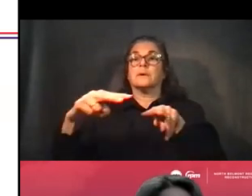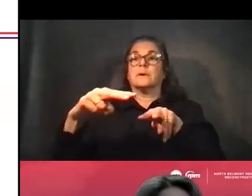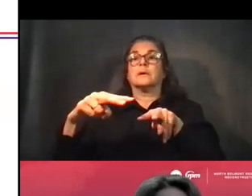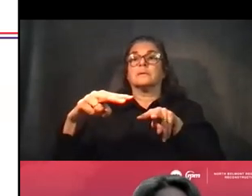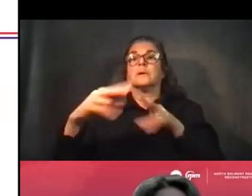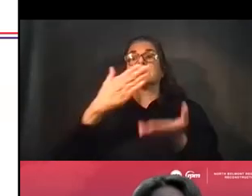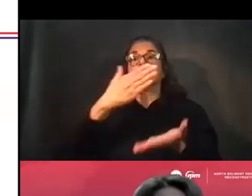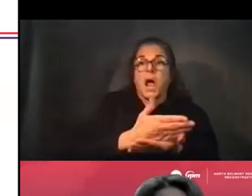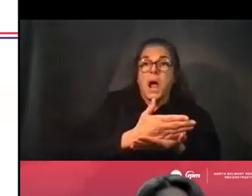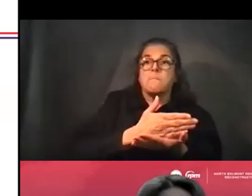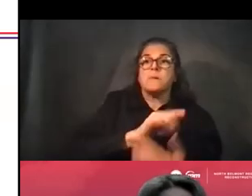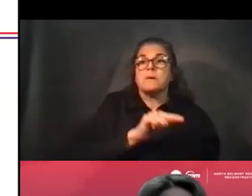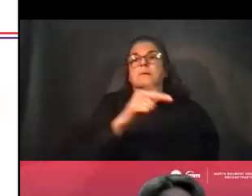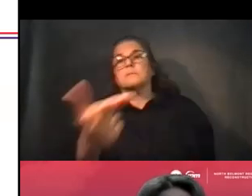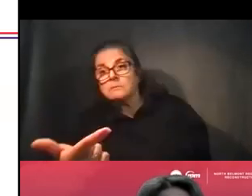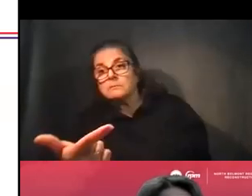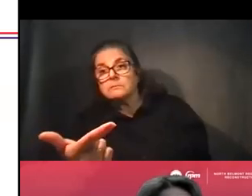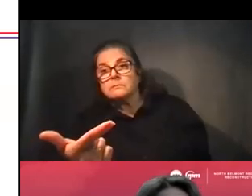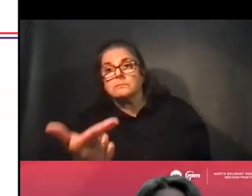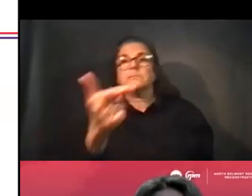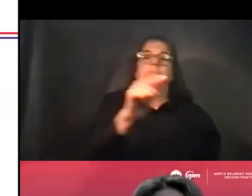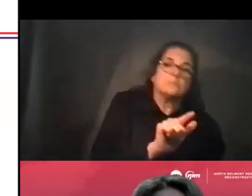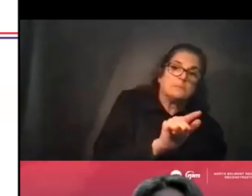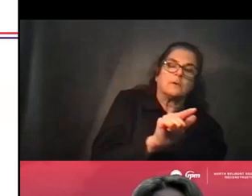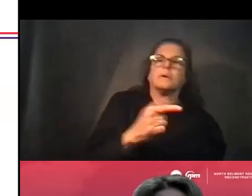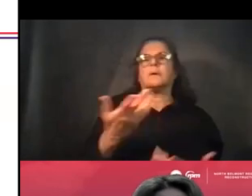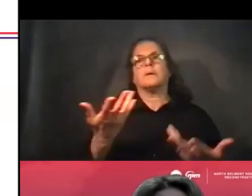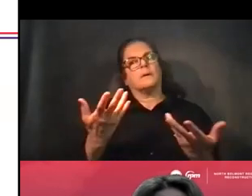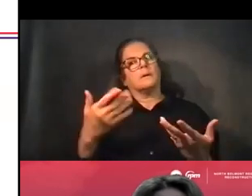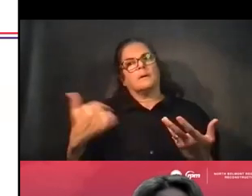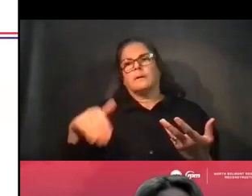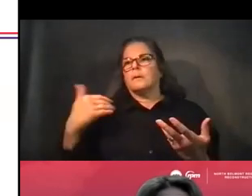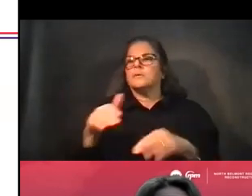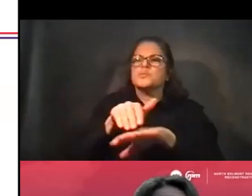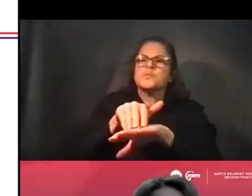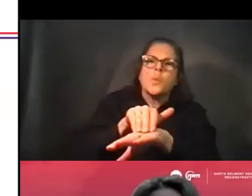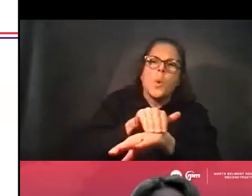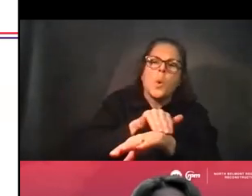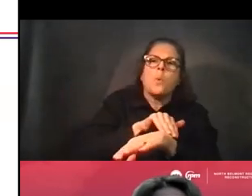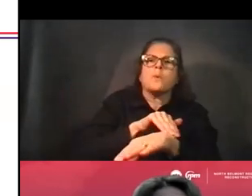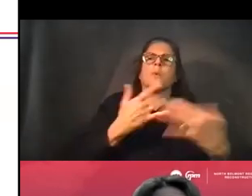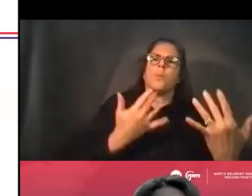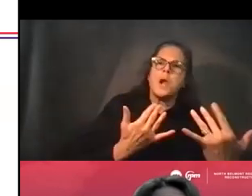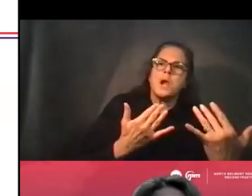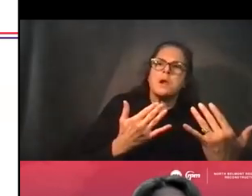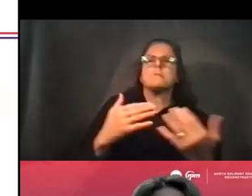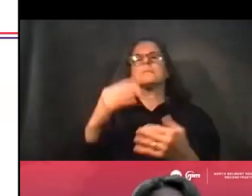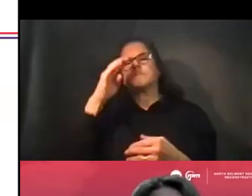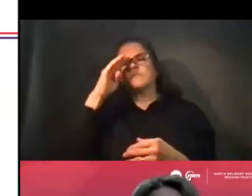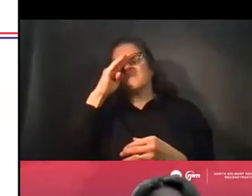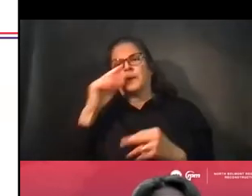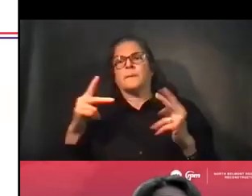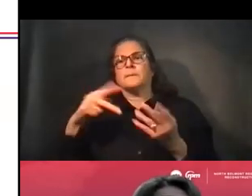chronic overcrowding on trains and platforms, slowed service throughout our rail system, had a ripple effect that